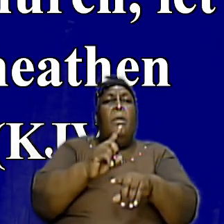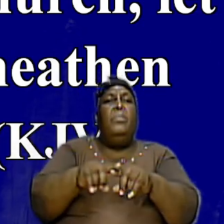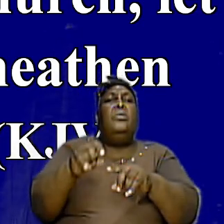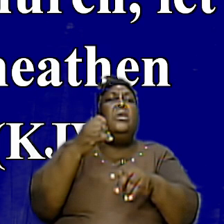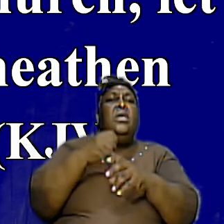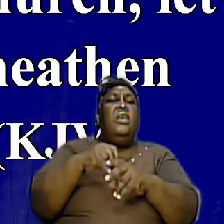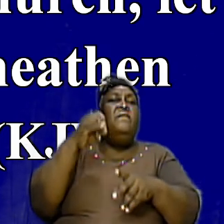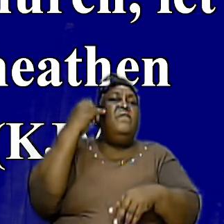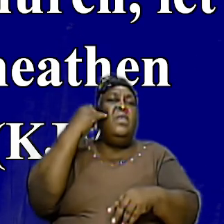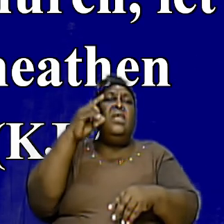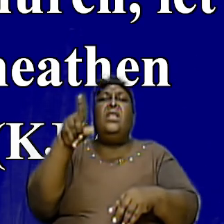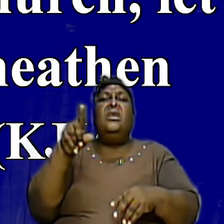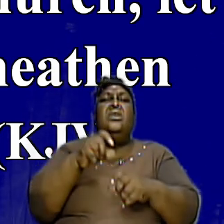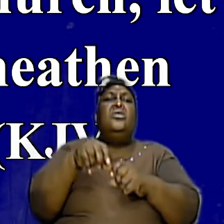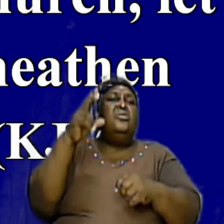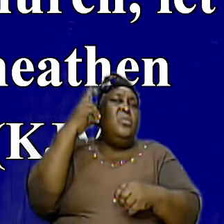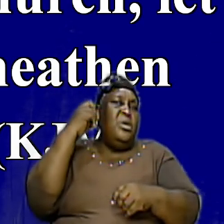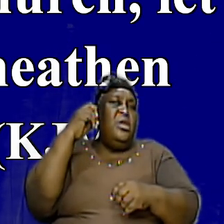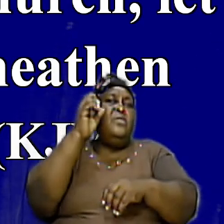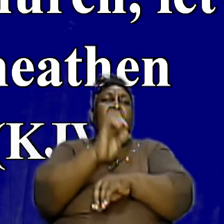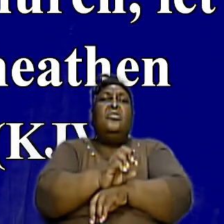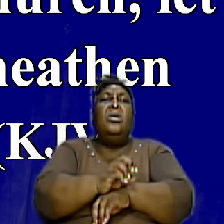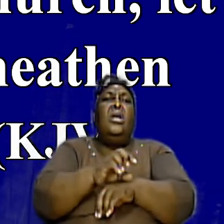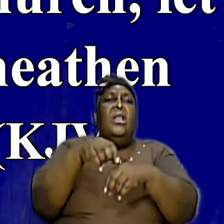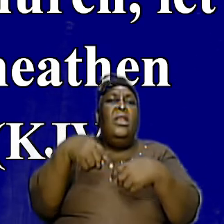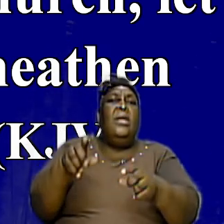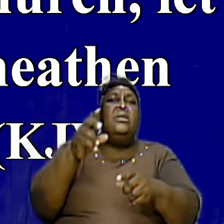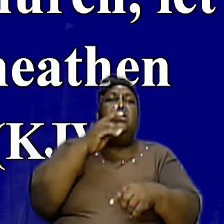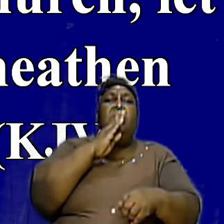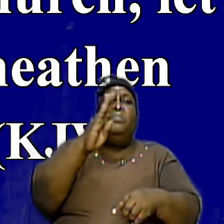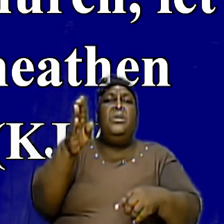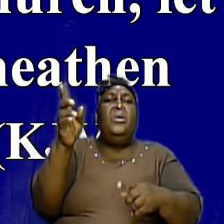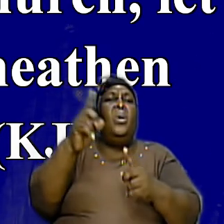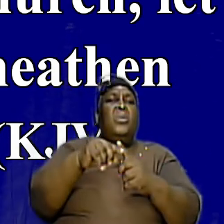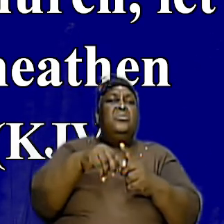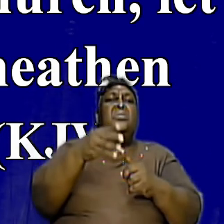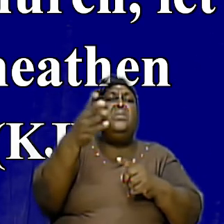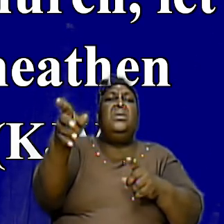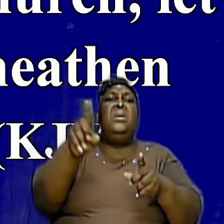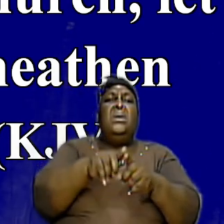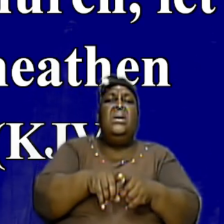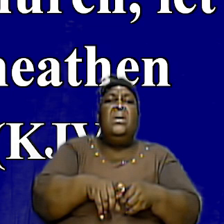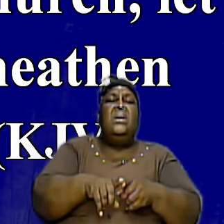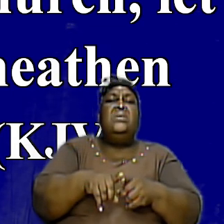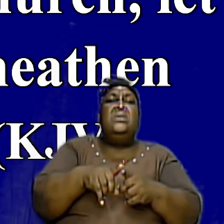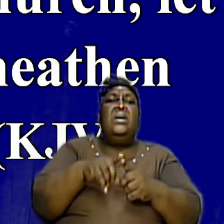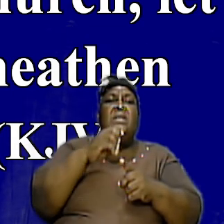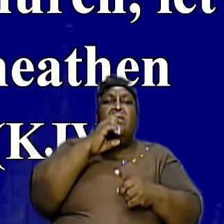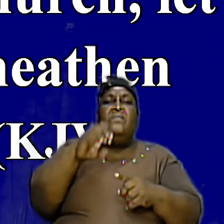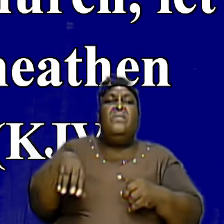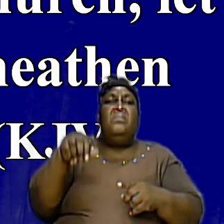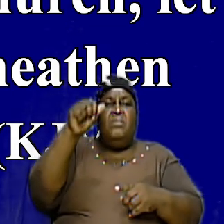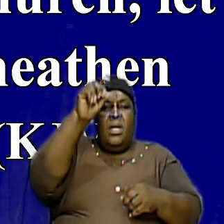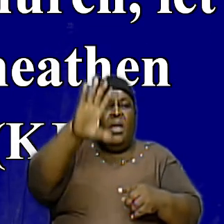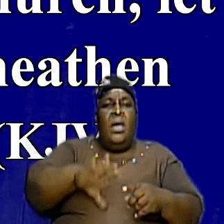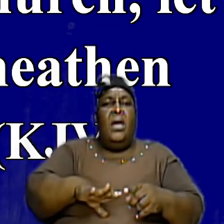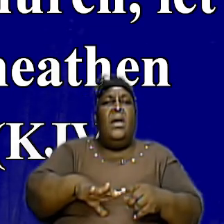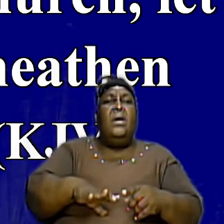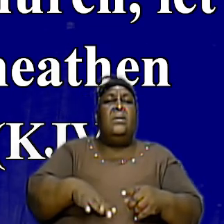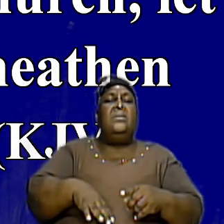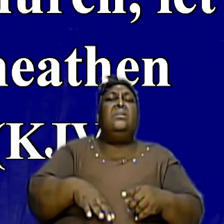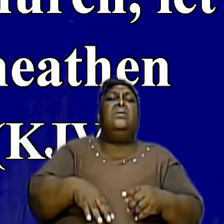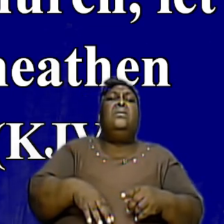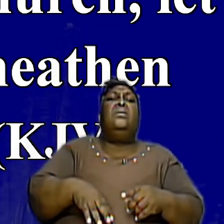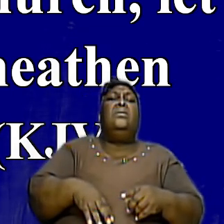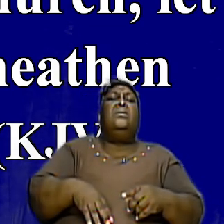But If He Neglect To Hear The Church Let Him Be Unto The As An He The Man And A Publican And So